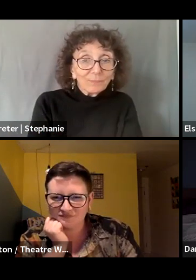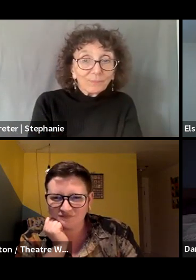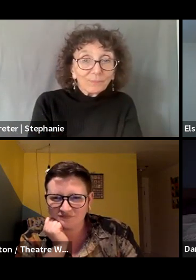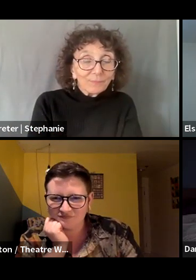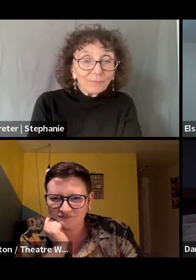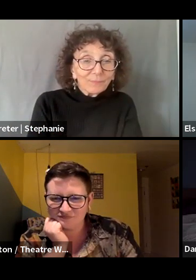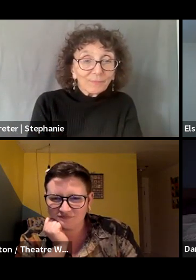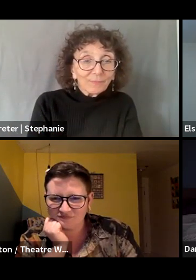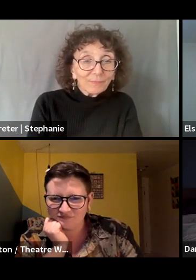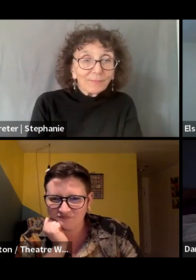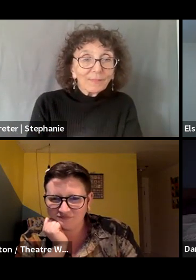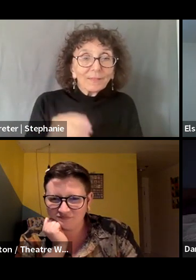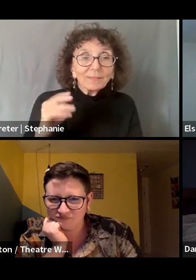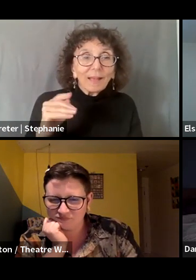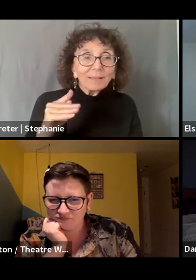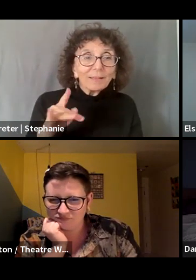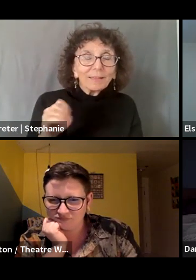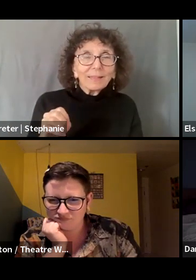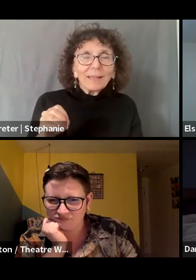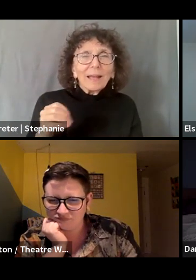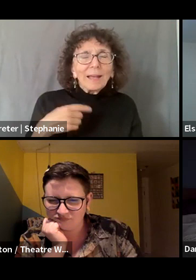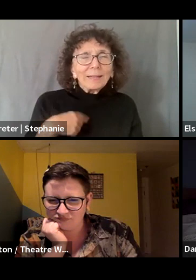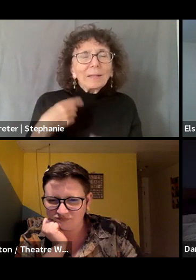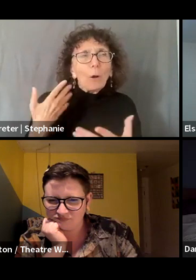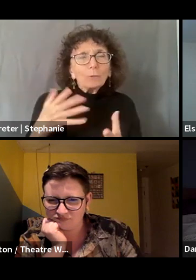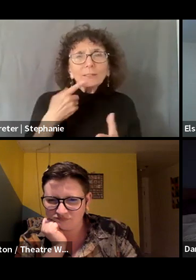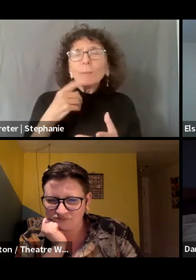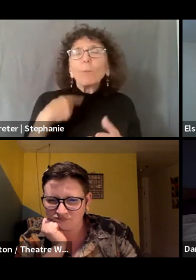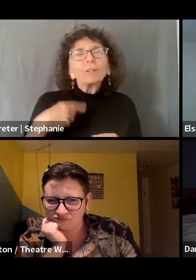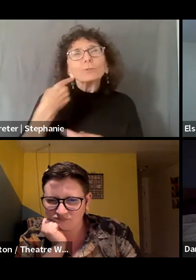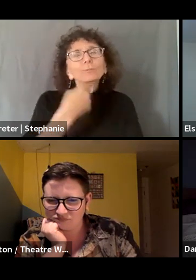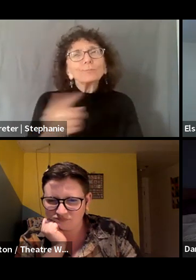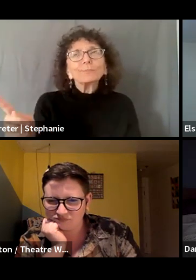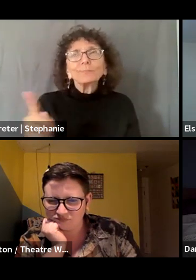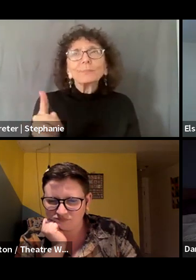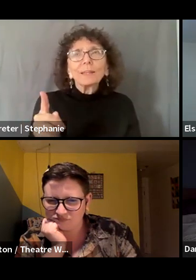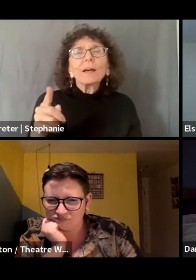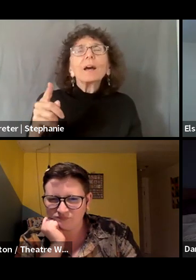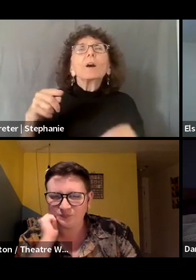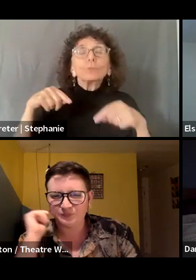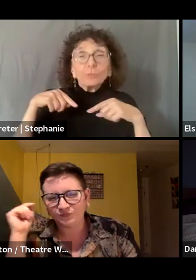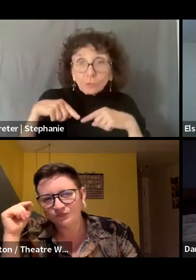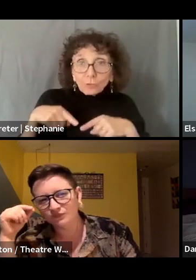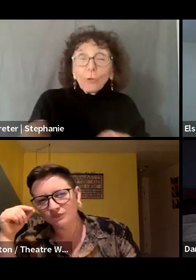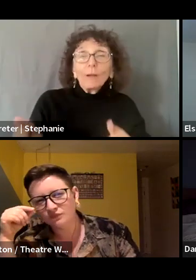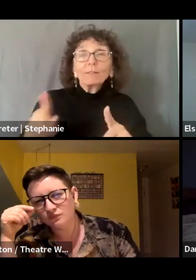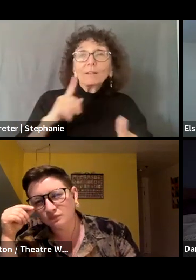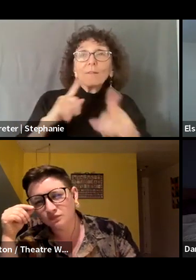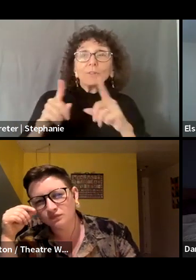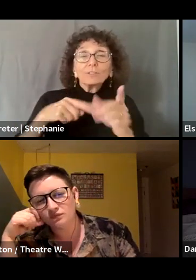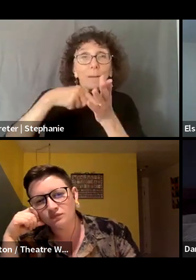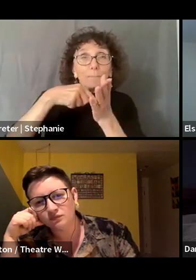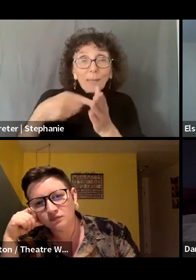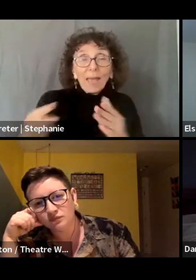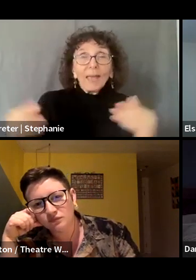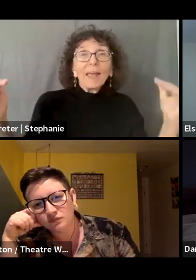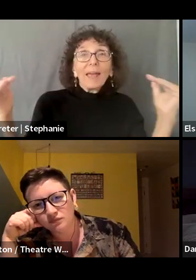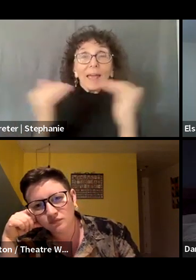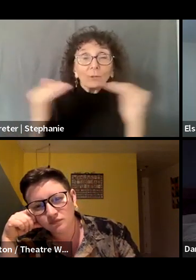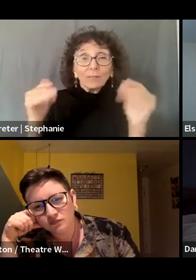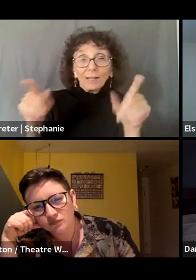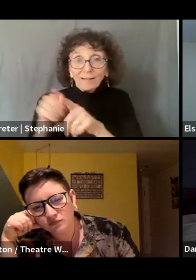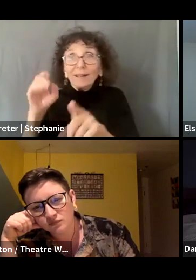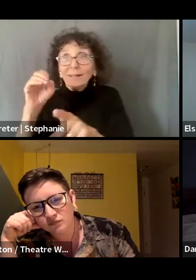I feel like we've a little bit said it, but I do want to just name that when we're having the pay equity conversation, as Elsa said at the very beginning, this is a